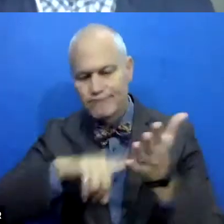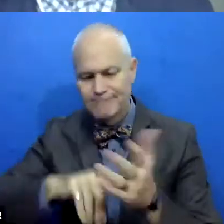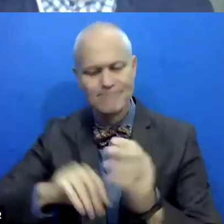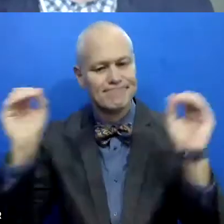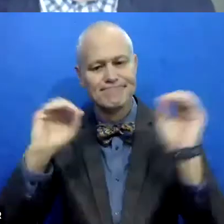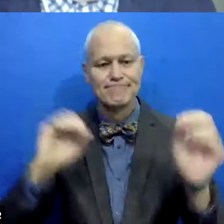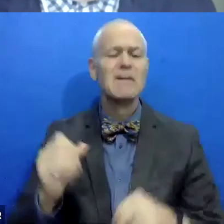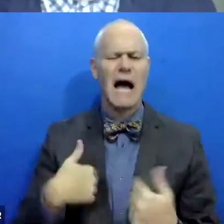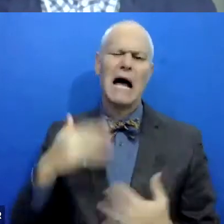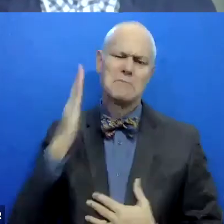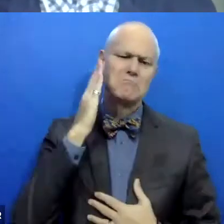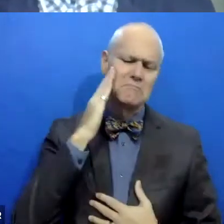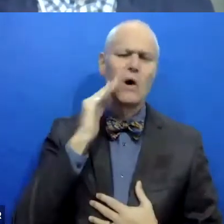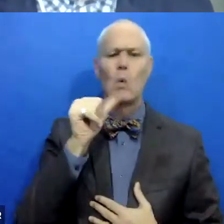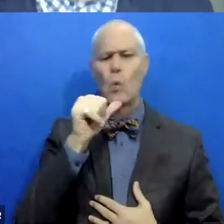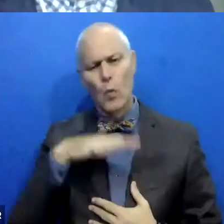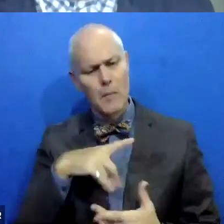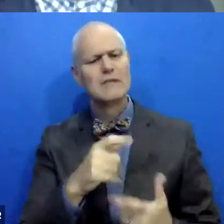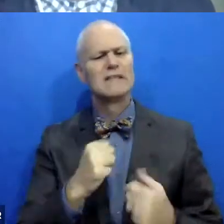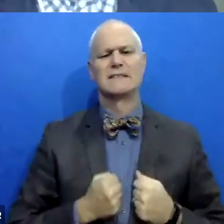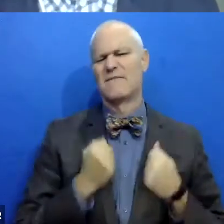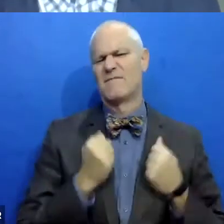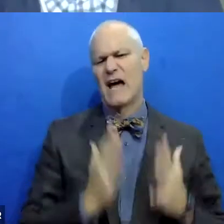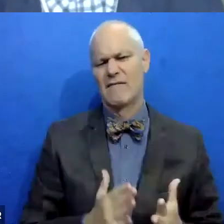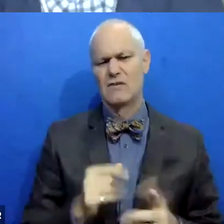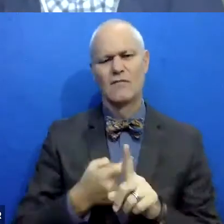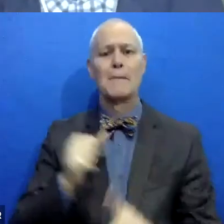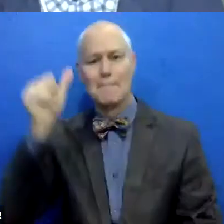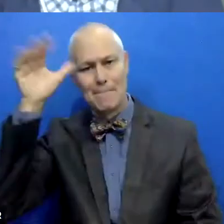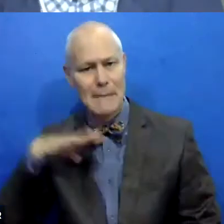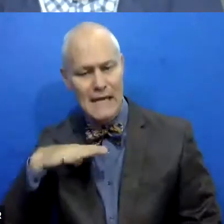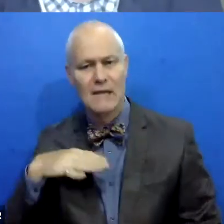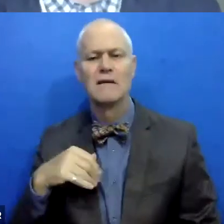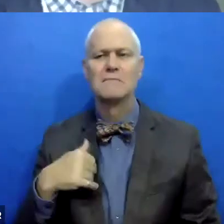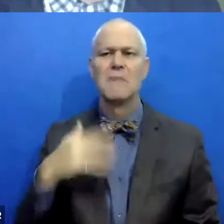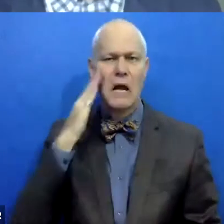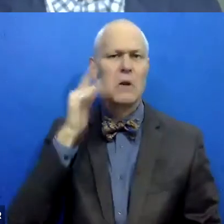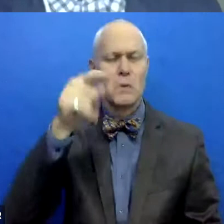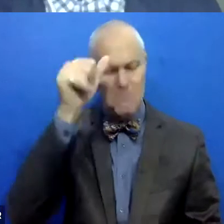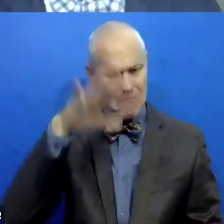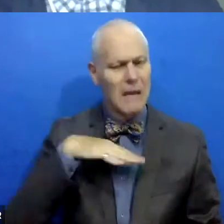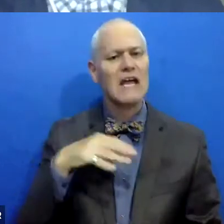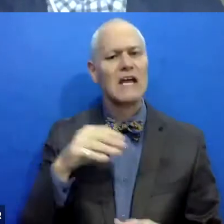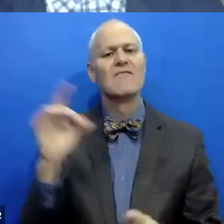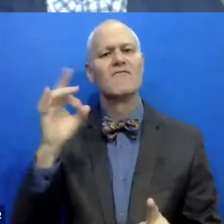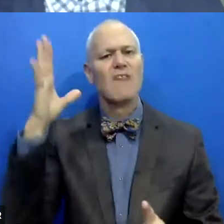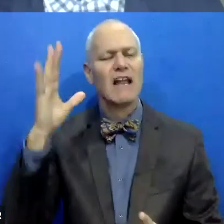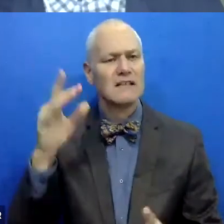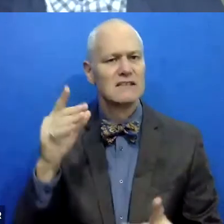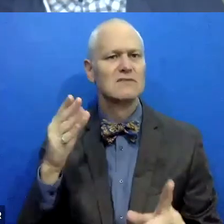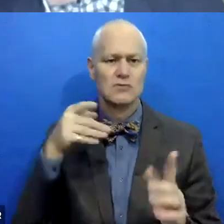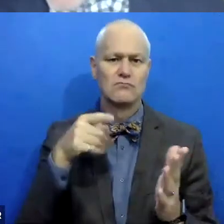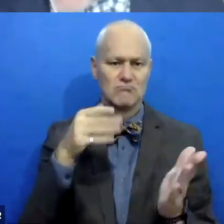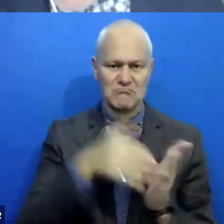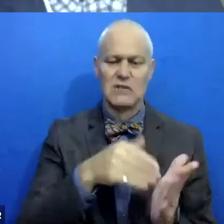I had known women who had survived men's violence. I had known men who use violence against women, but I never really stopped to analyze it.